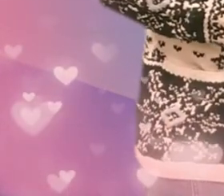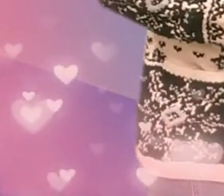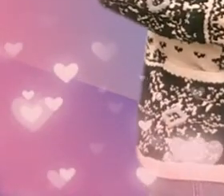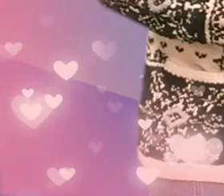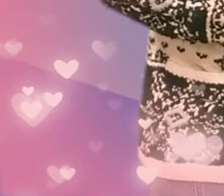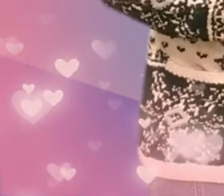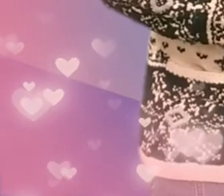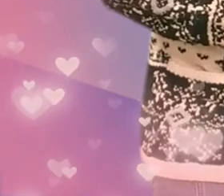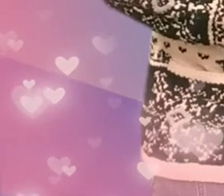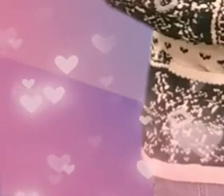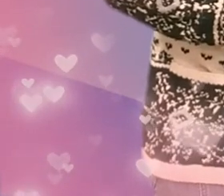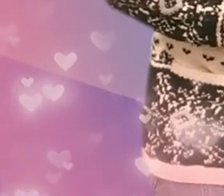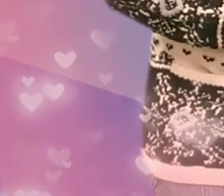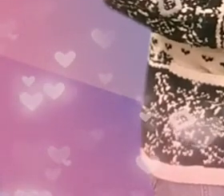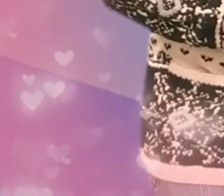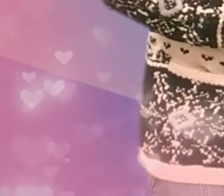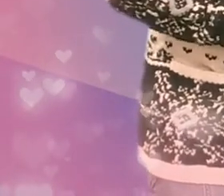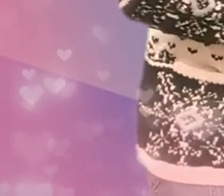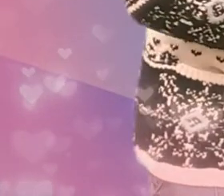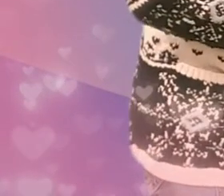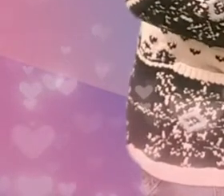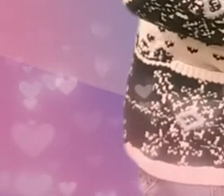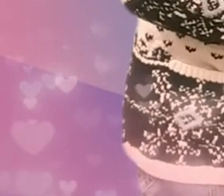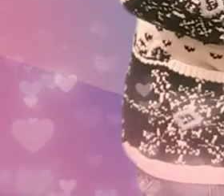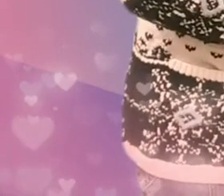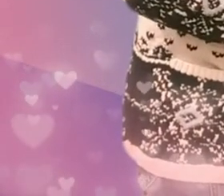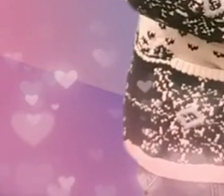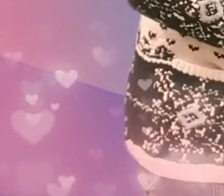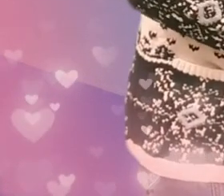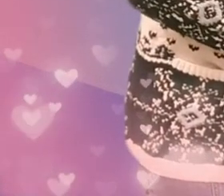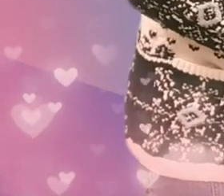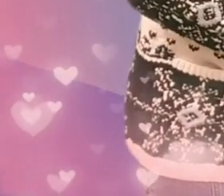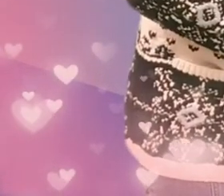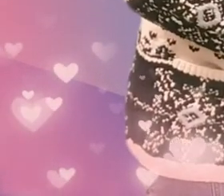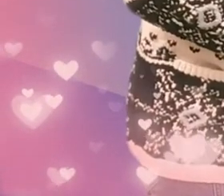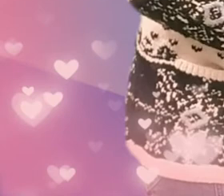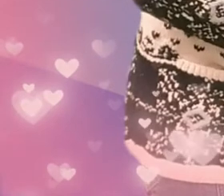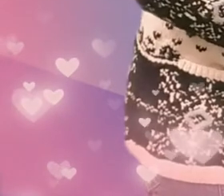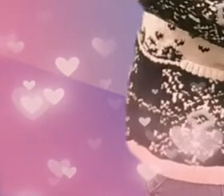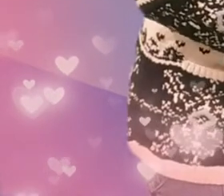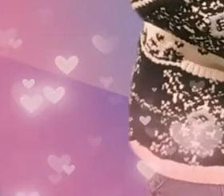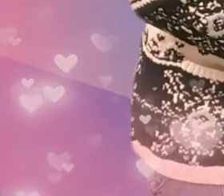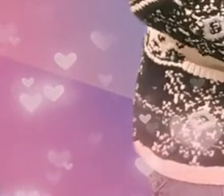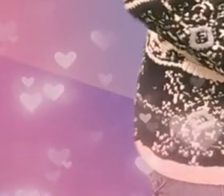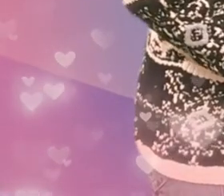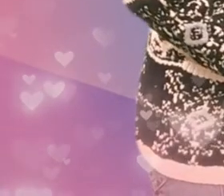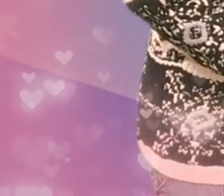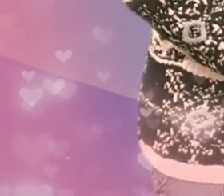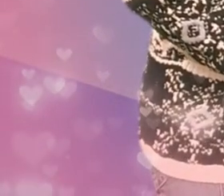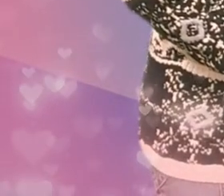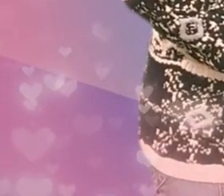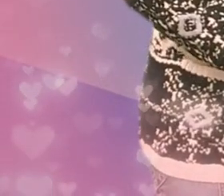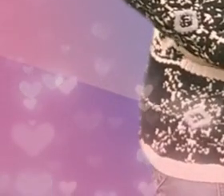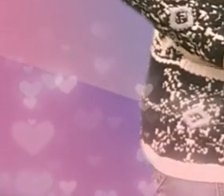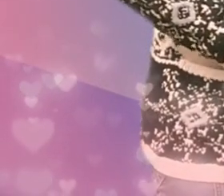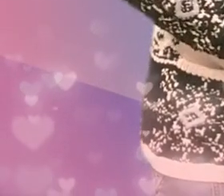marcella brock and she is a signer a signer for a long long time ever since you were 10 years old miss